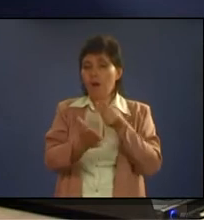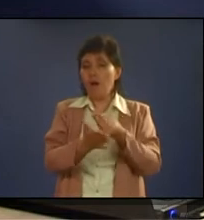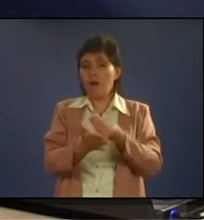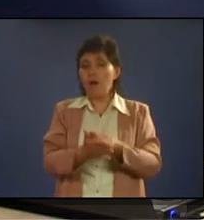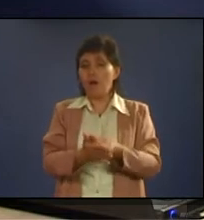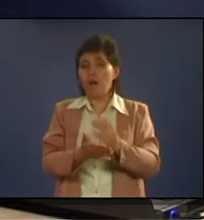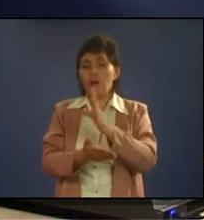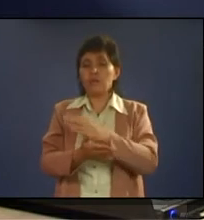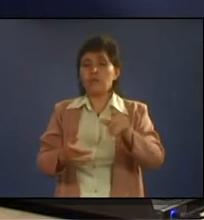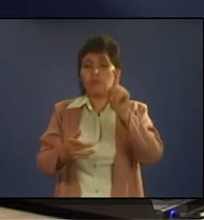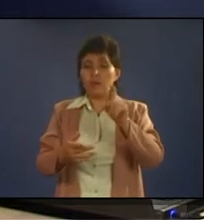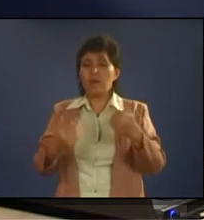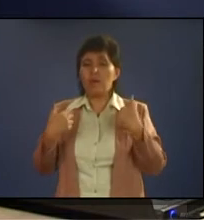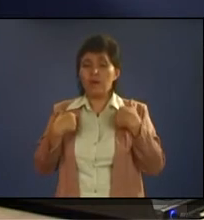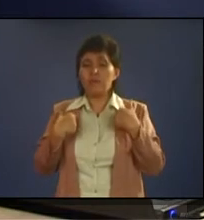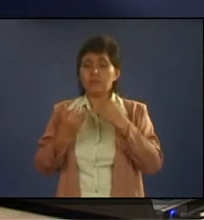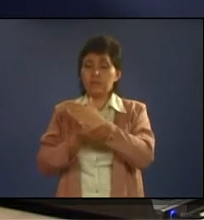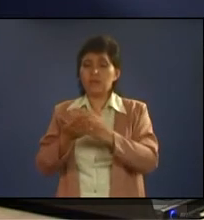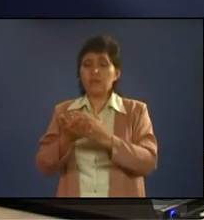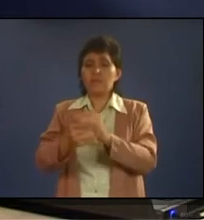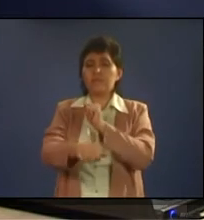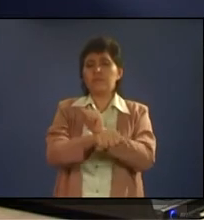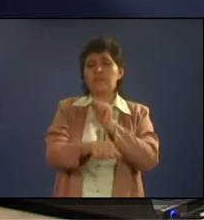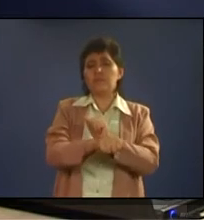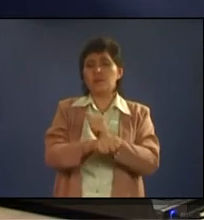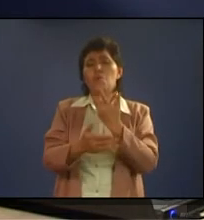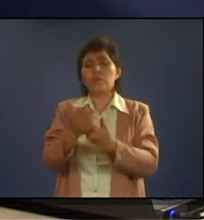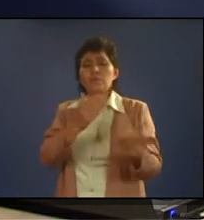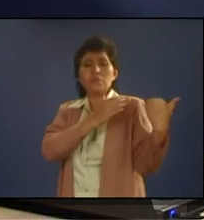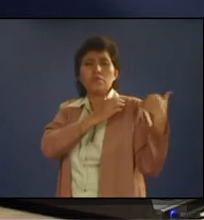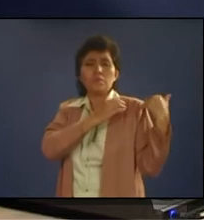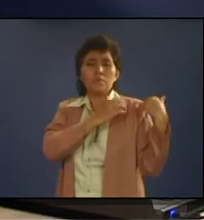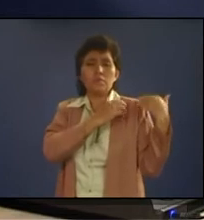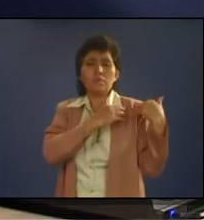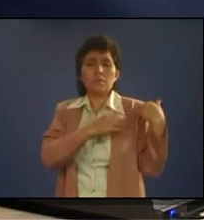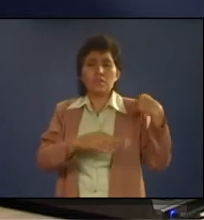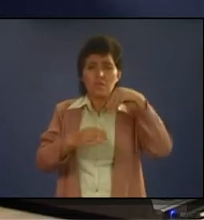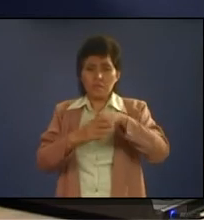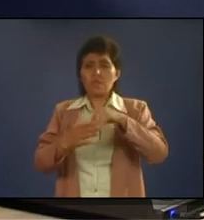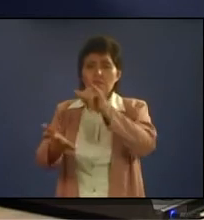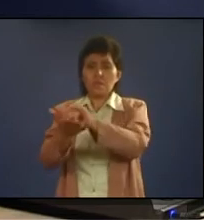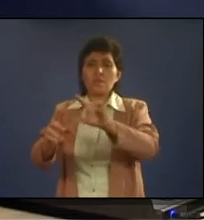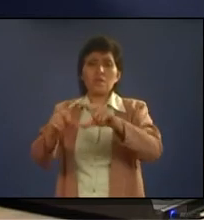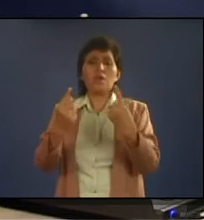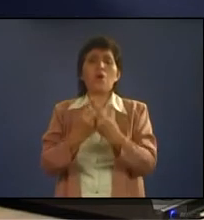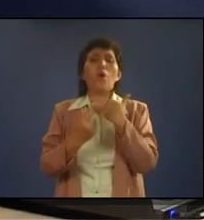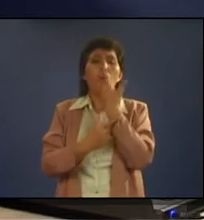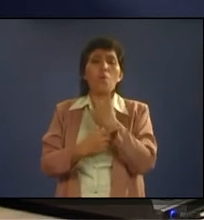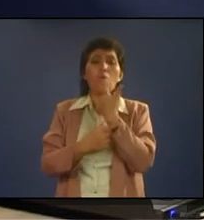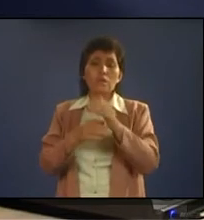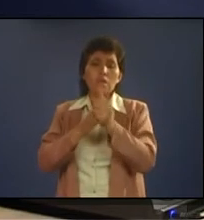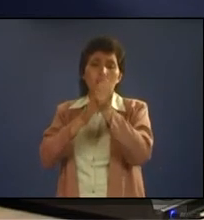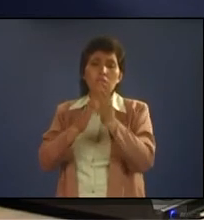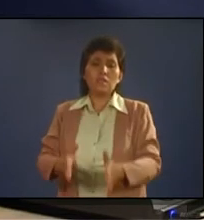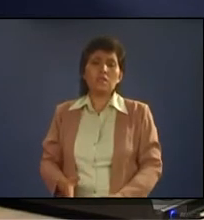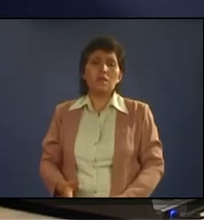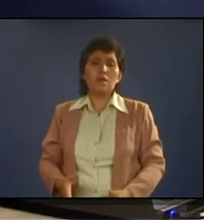so on okay you have some kind of task okay what is your responsibility in that group okay who the